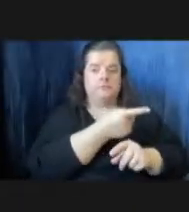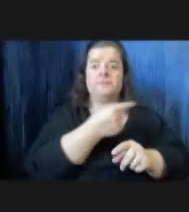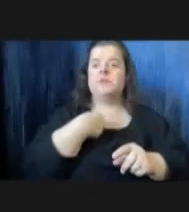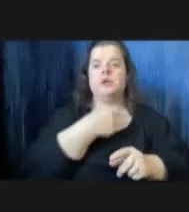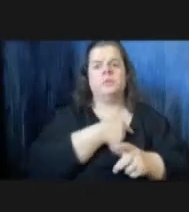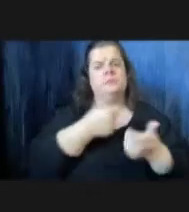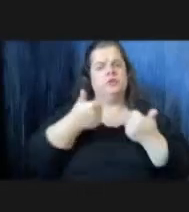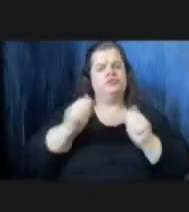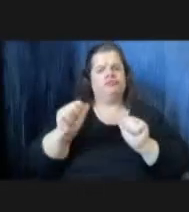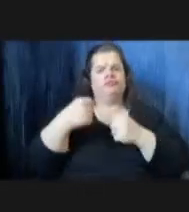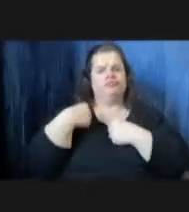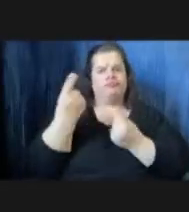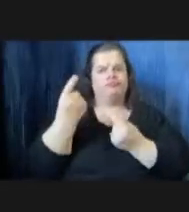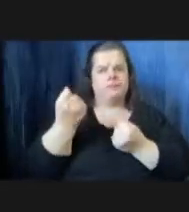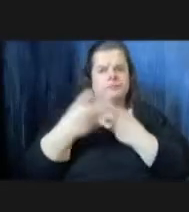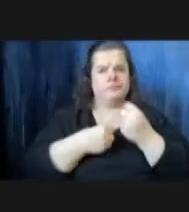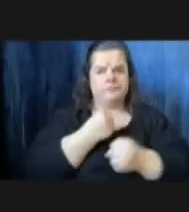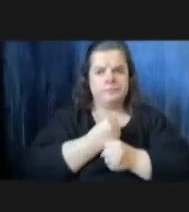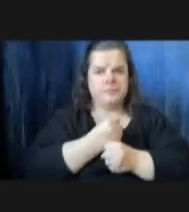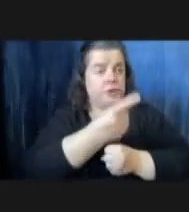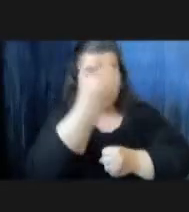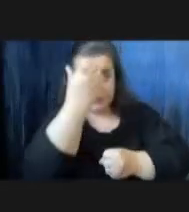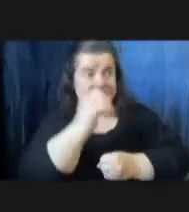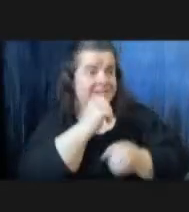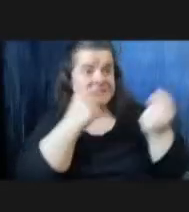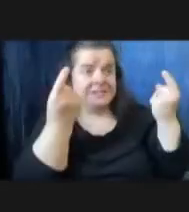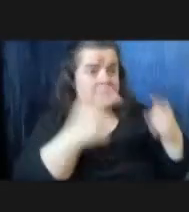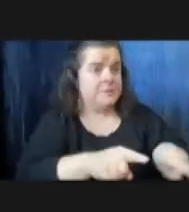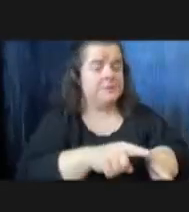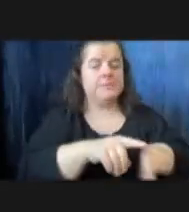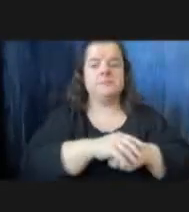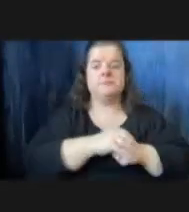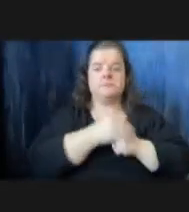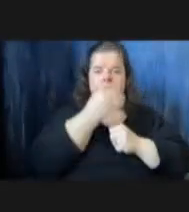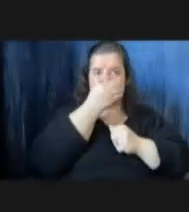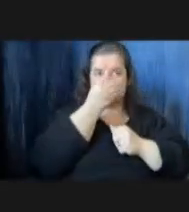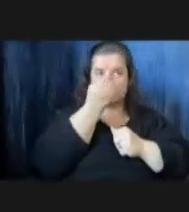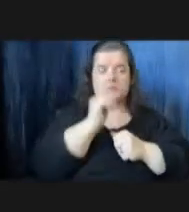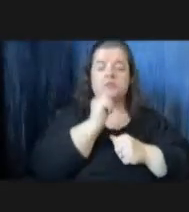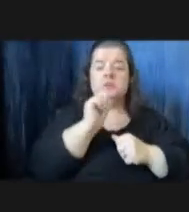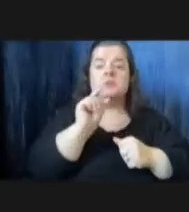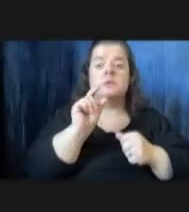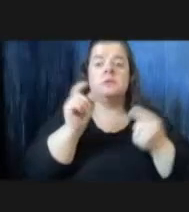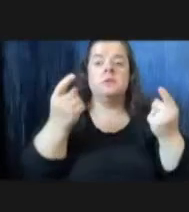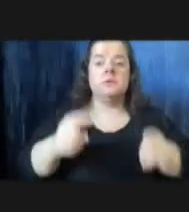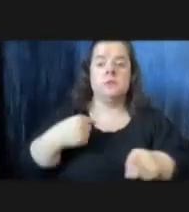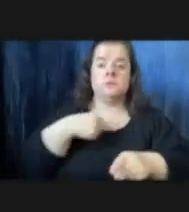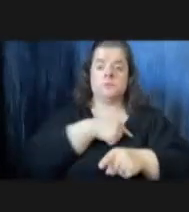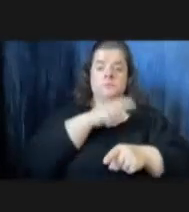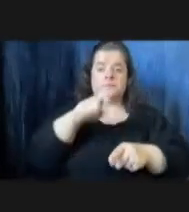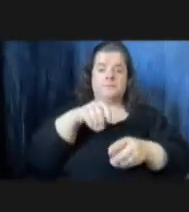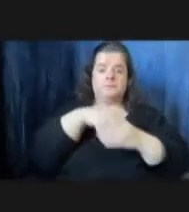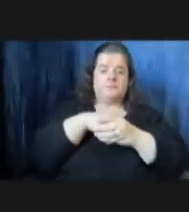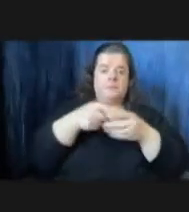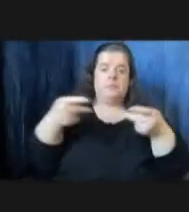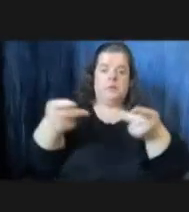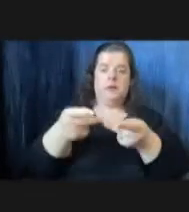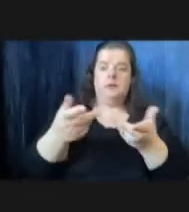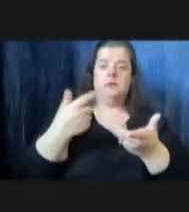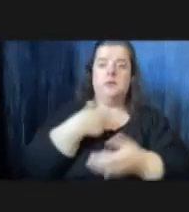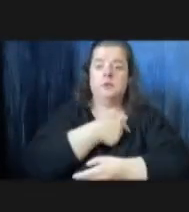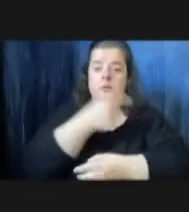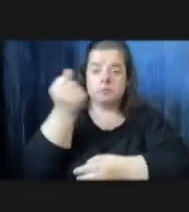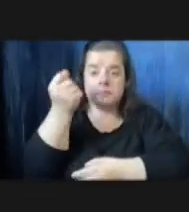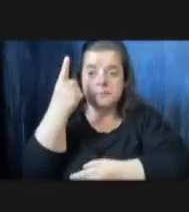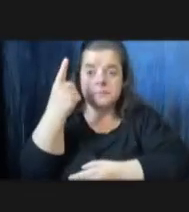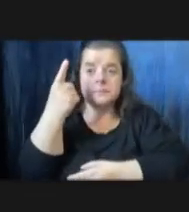for years that's not going to happen you know that's not going to happen it's just won't i think we need to put ourselves in the position that we understand that we can't